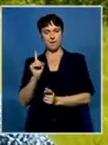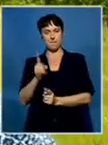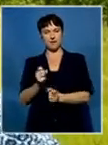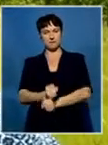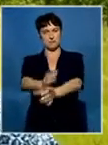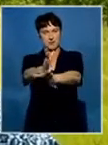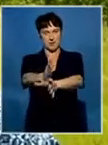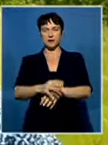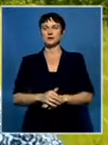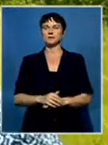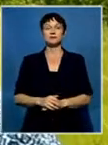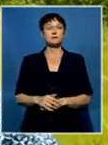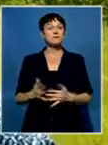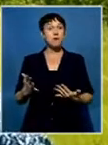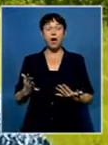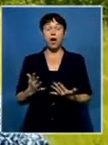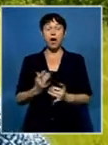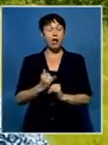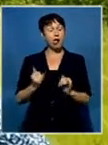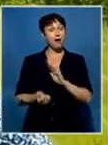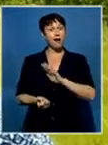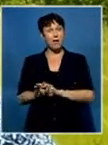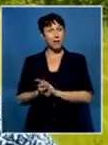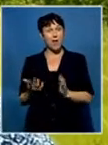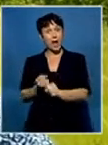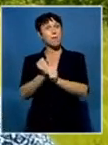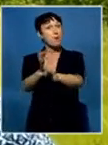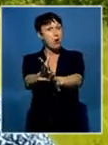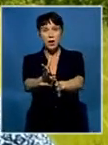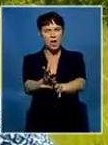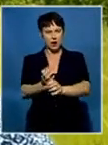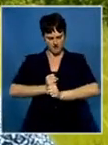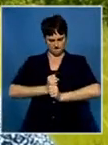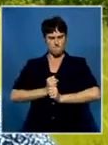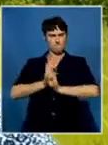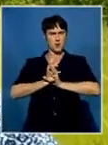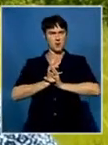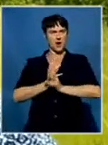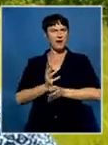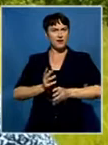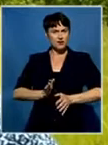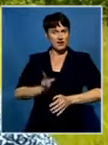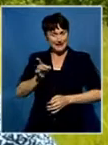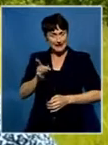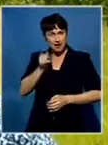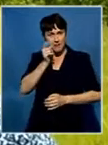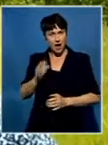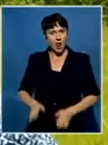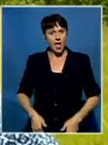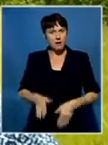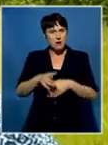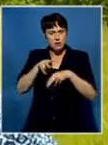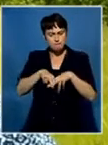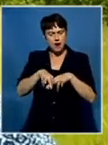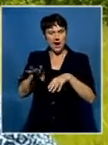the bomb did not wait to get to meet Chris Hany. It exploded between the very same gentleman's